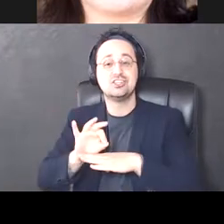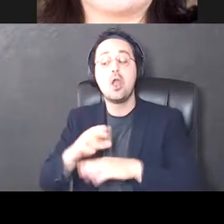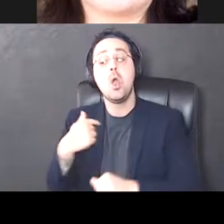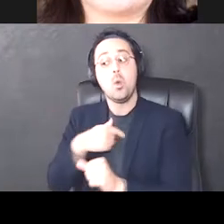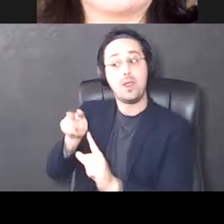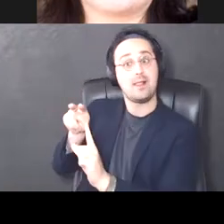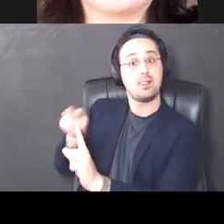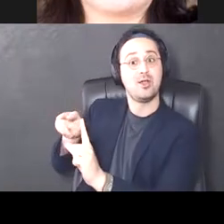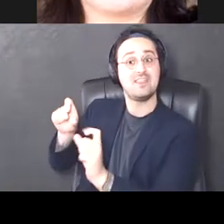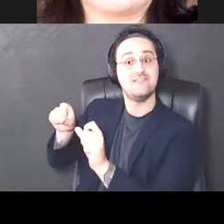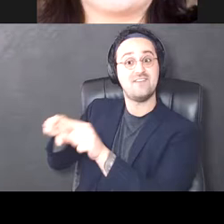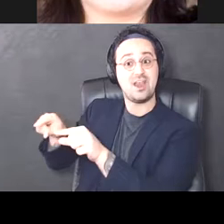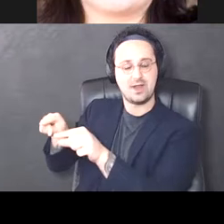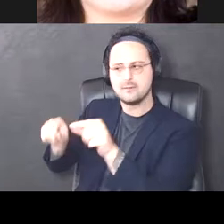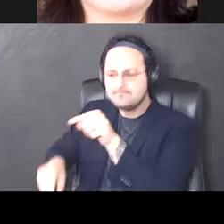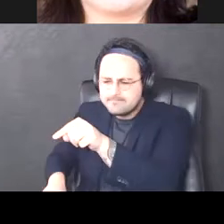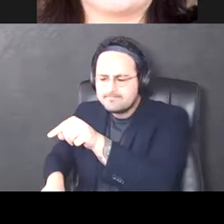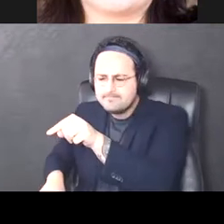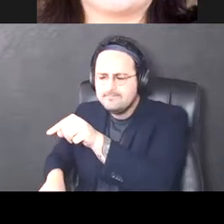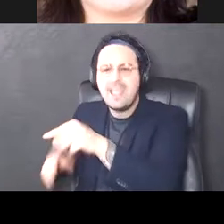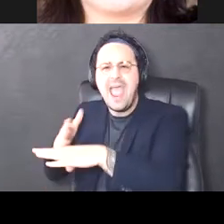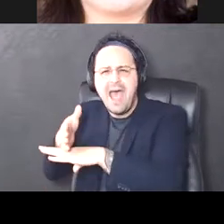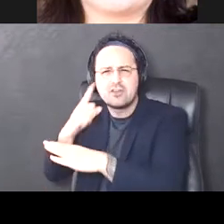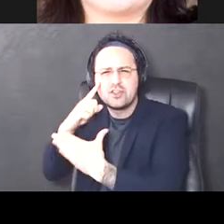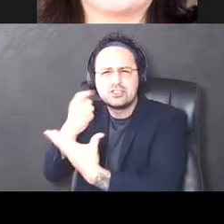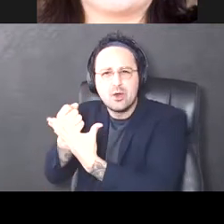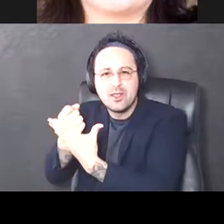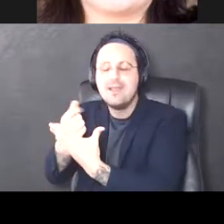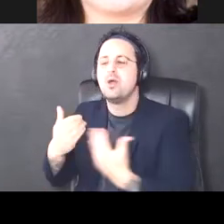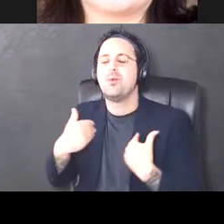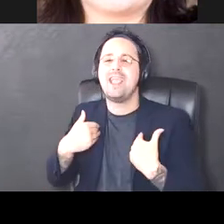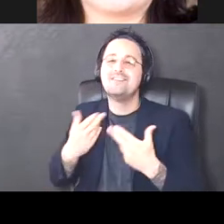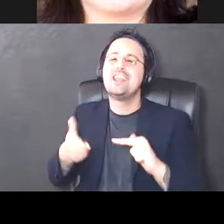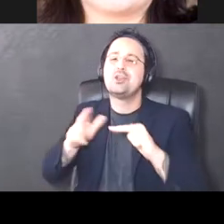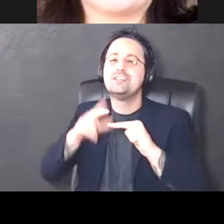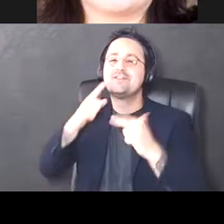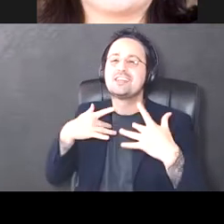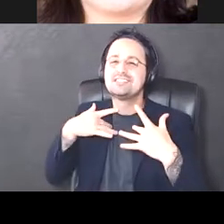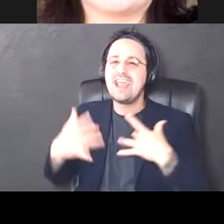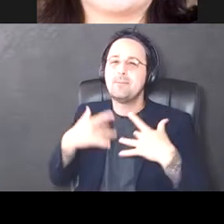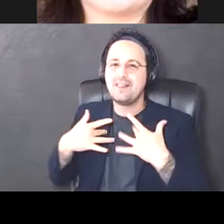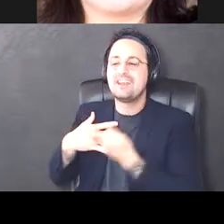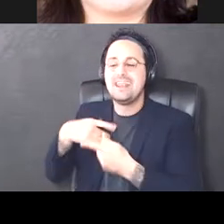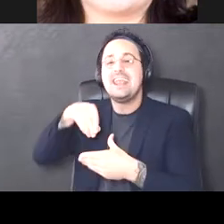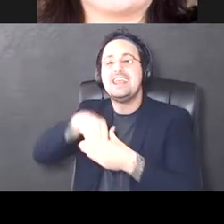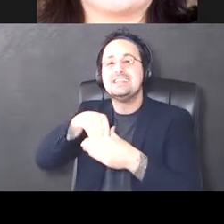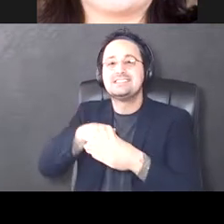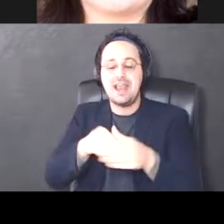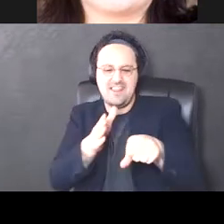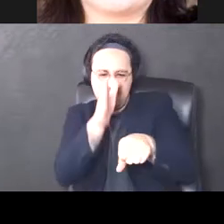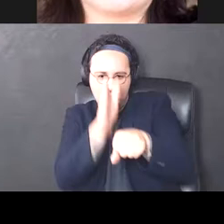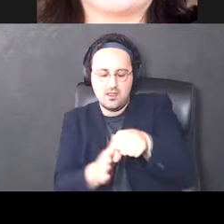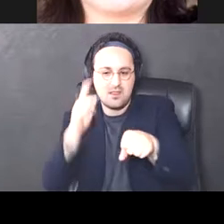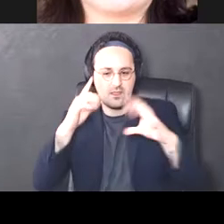our cerebellar stroke, we see that there is a, uh, increased excitability, um, in the hemisphere that receives